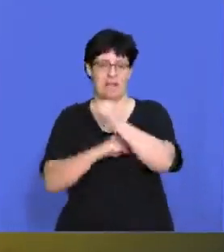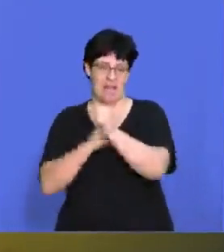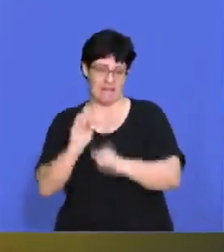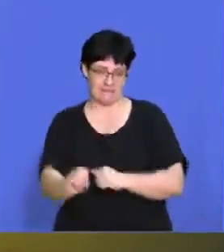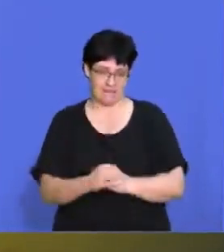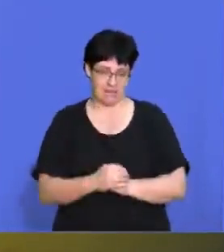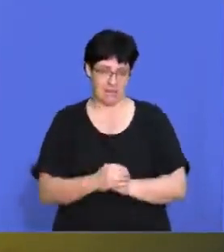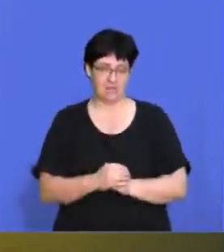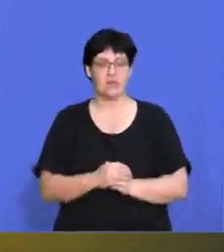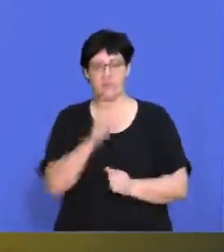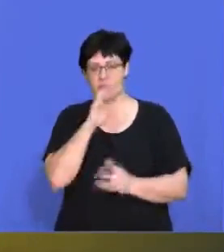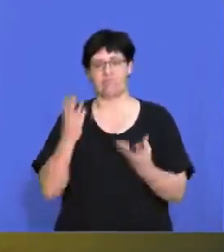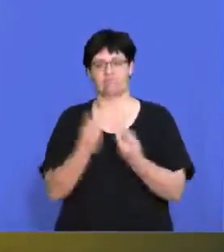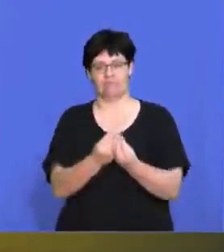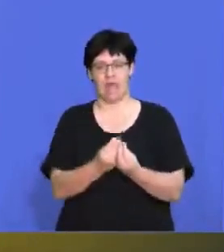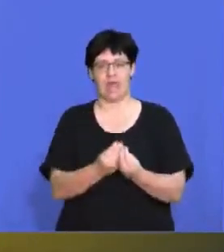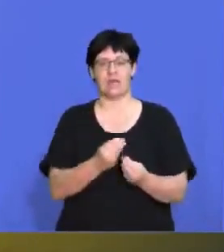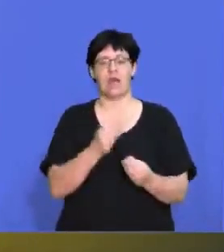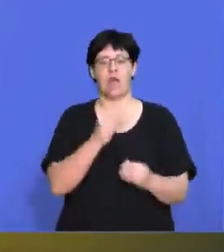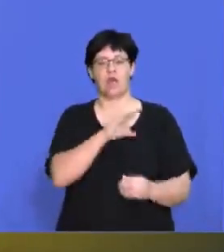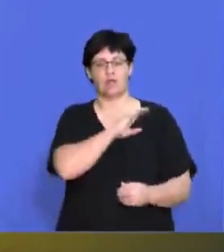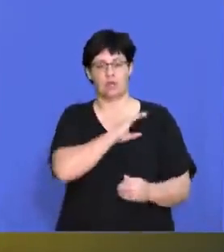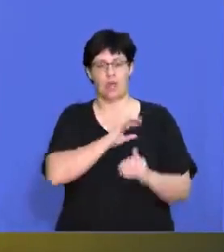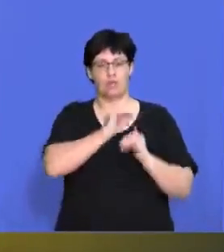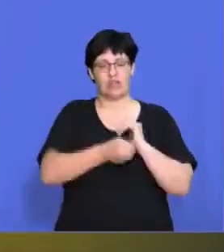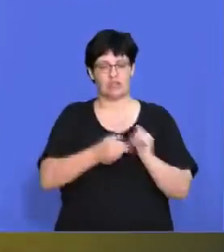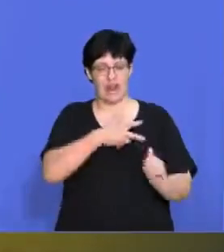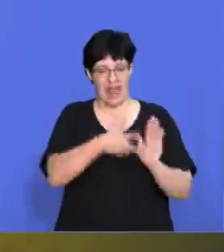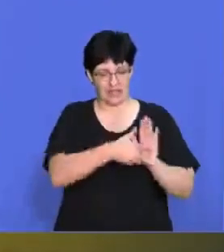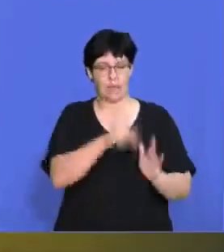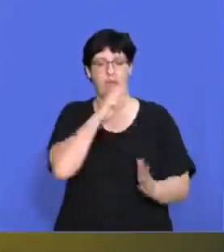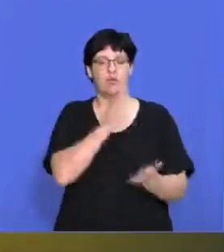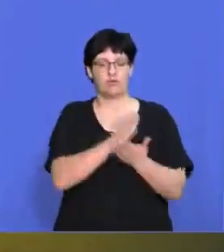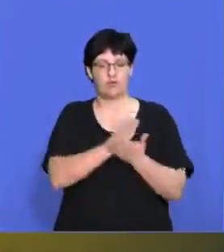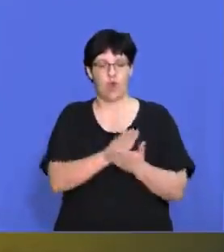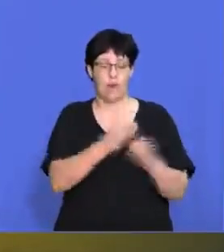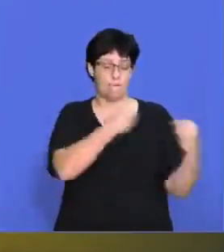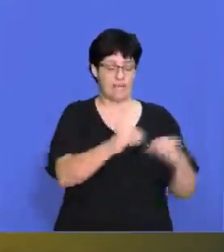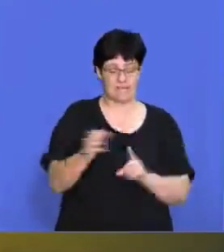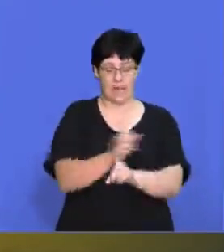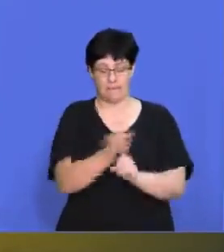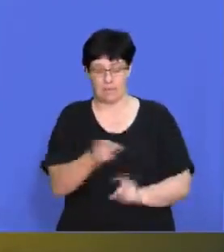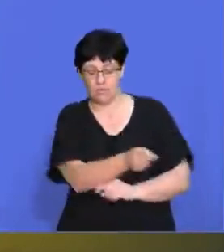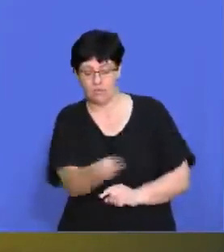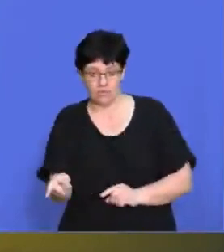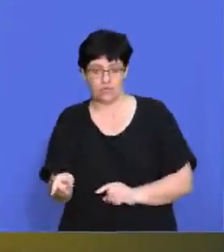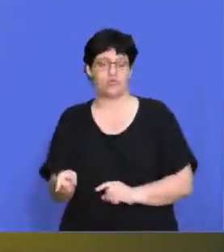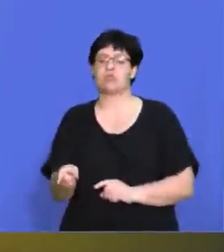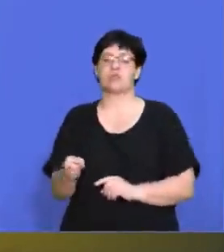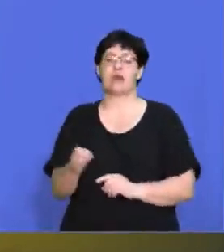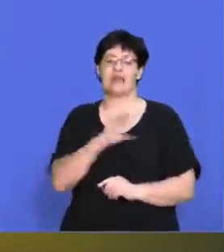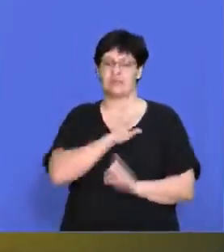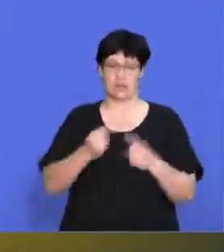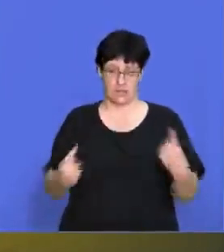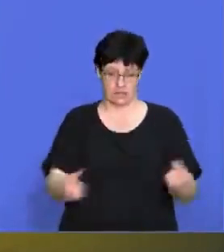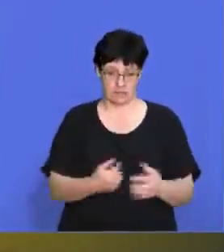but there's all those pillars that can go with that. And the Consumer Protection Act is just about making sure that we're looking after our